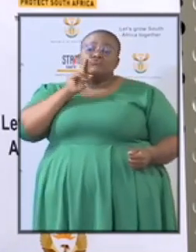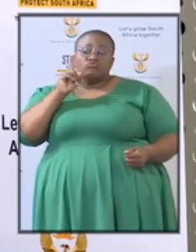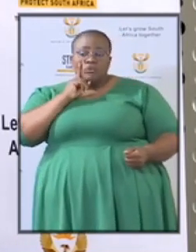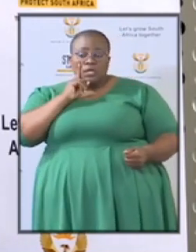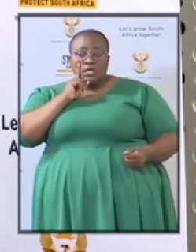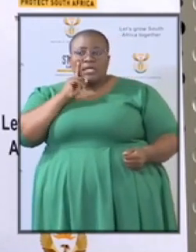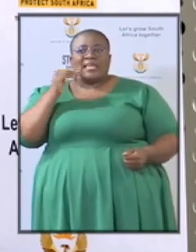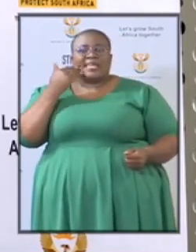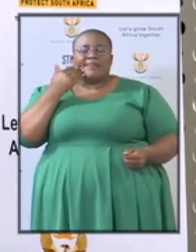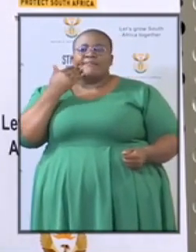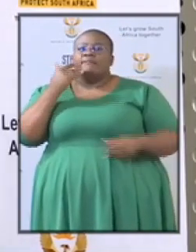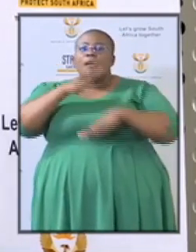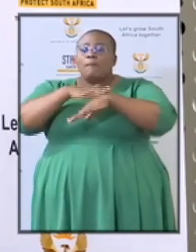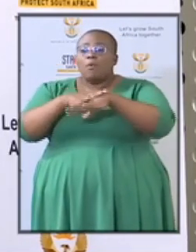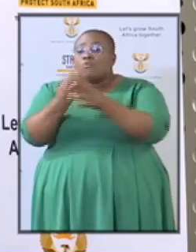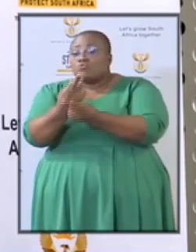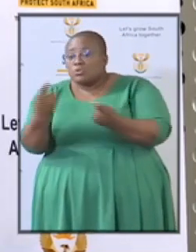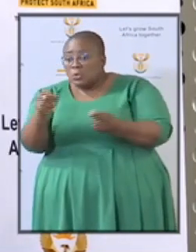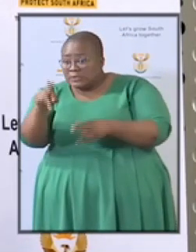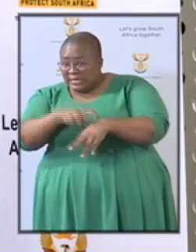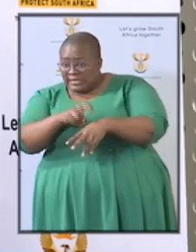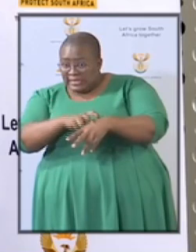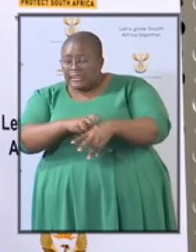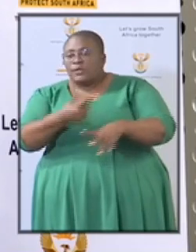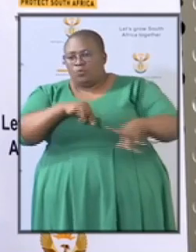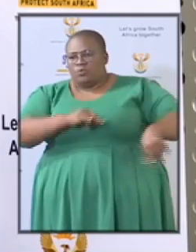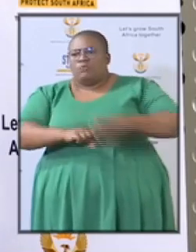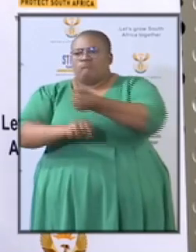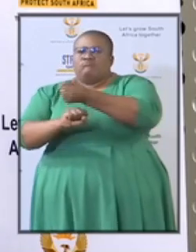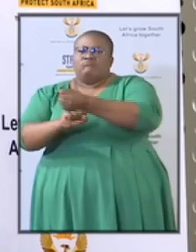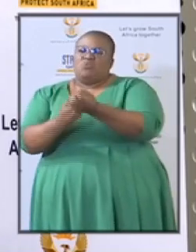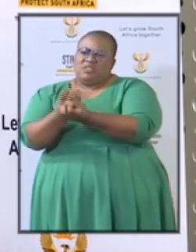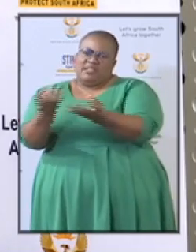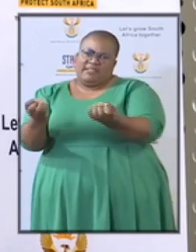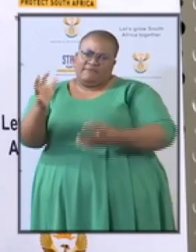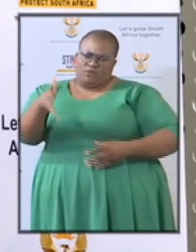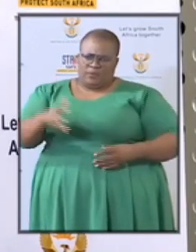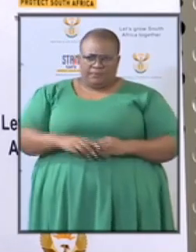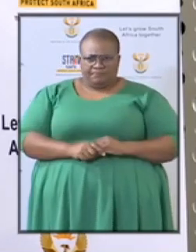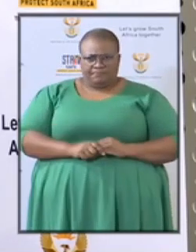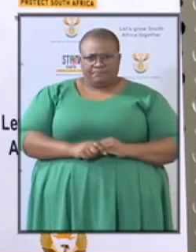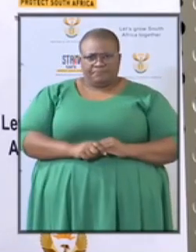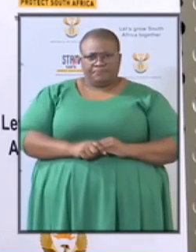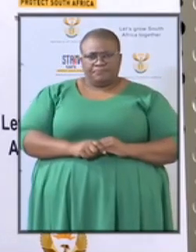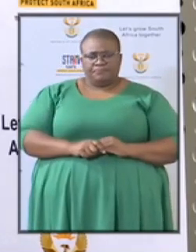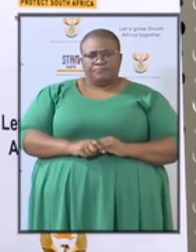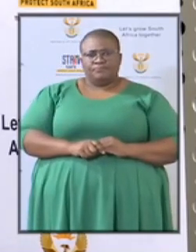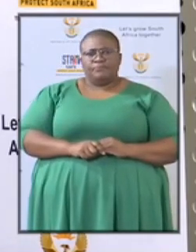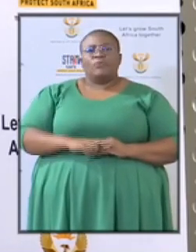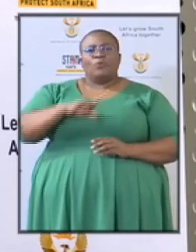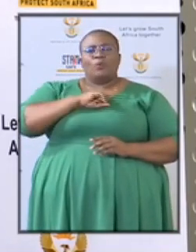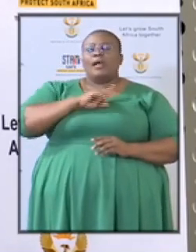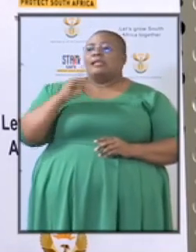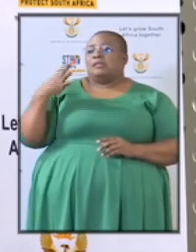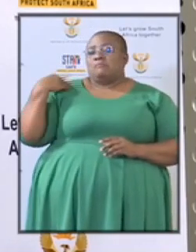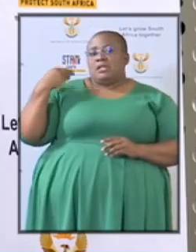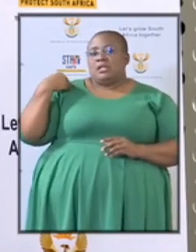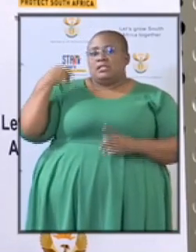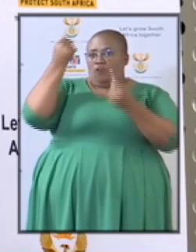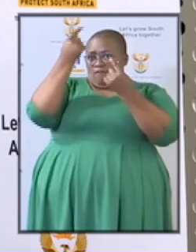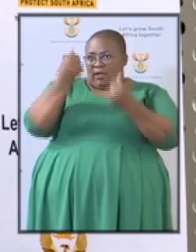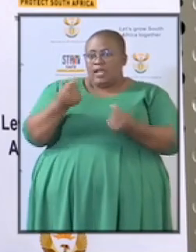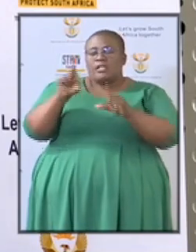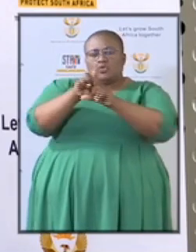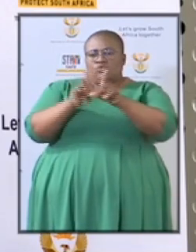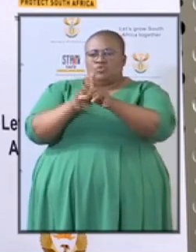could be any further resources that we may need so that is what we may look into also hence we have also the minister of finance what is it